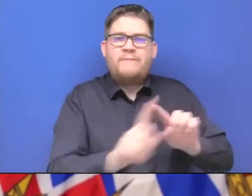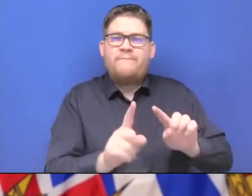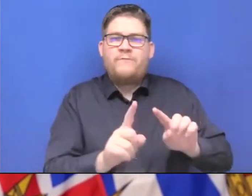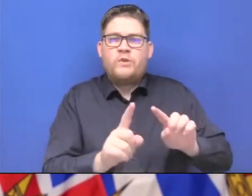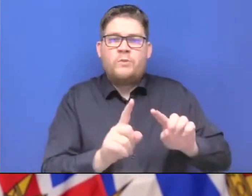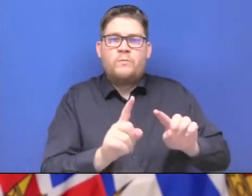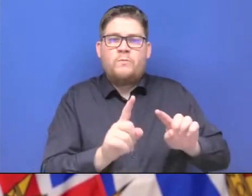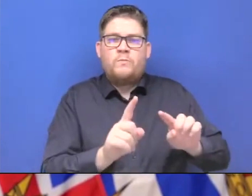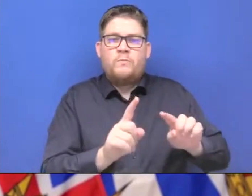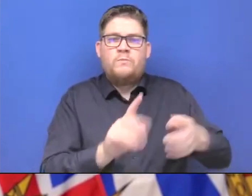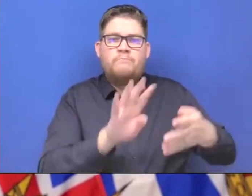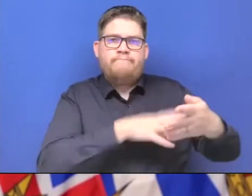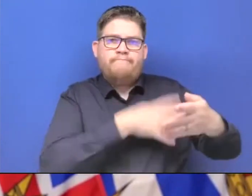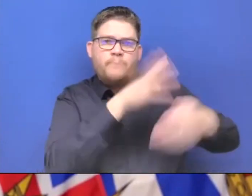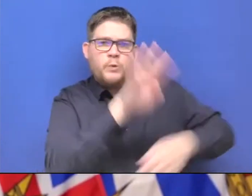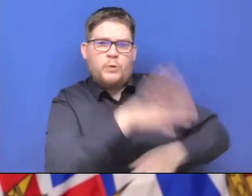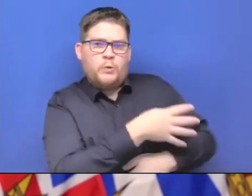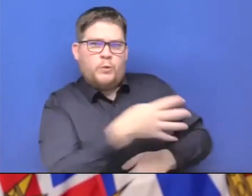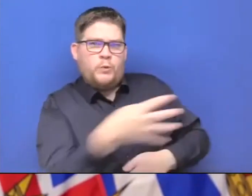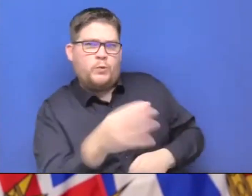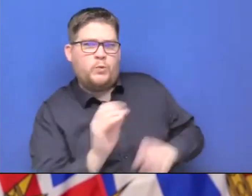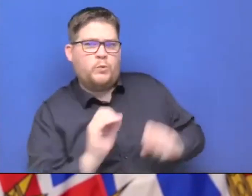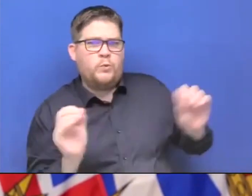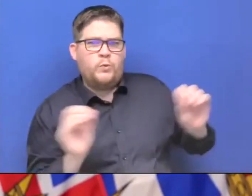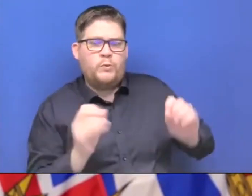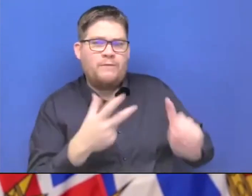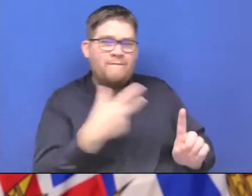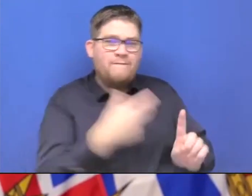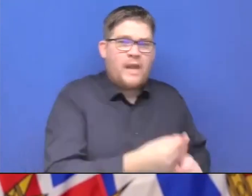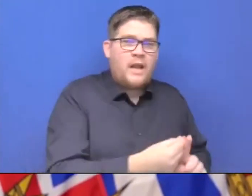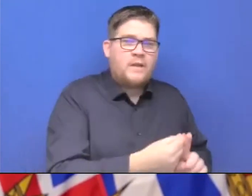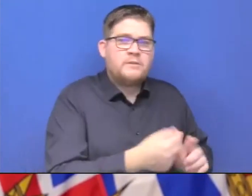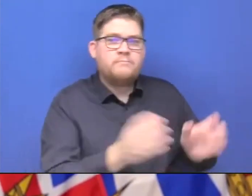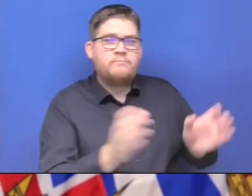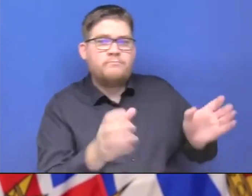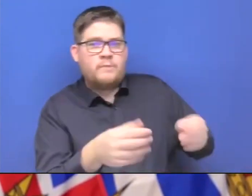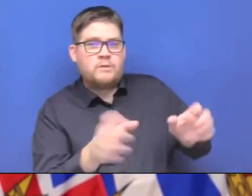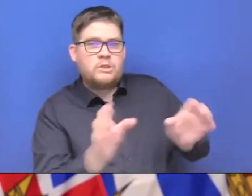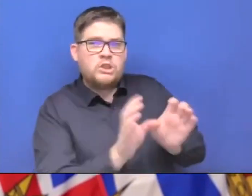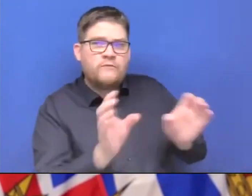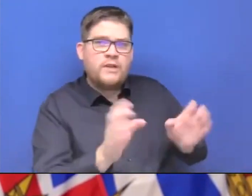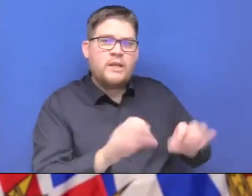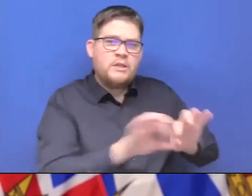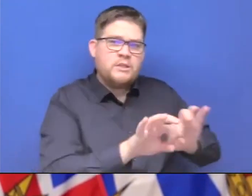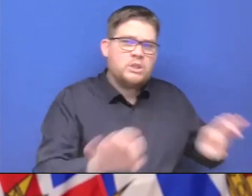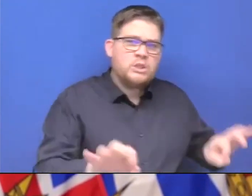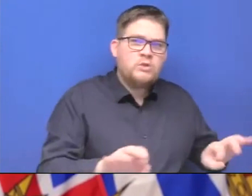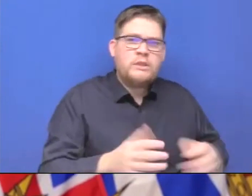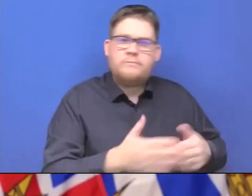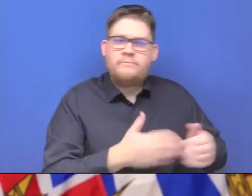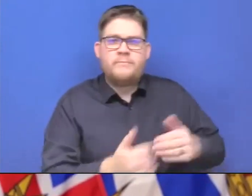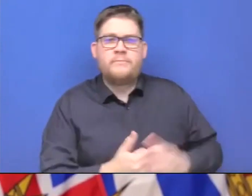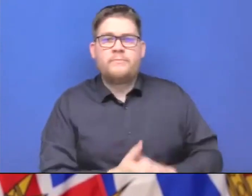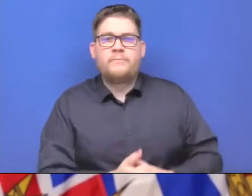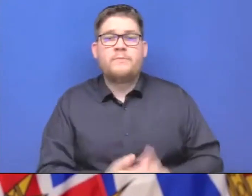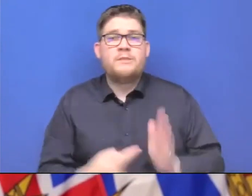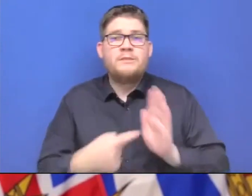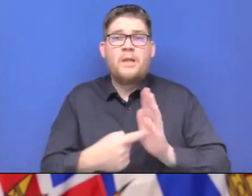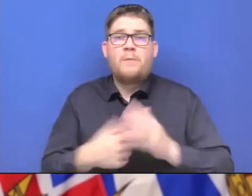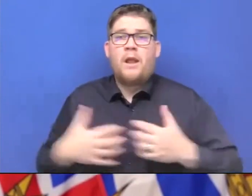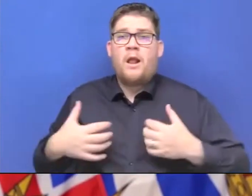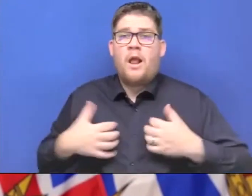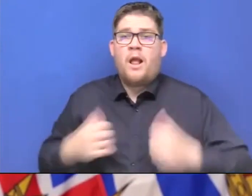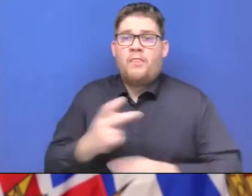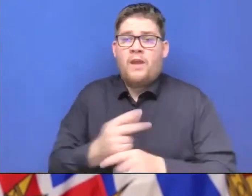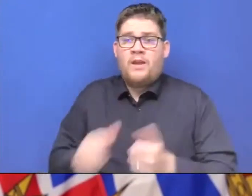with credential, right? So our health care assistants were within, they were actually the highest, think,